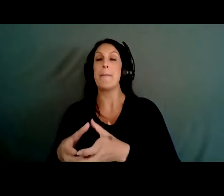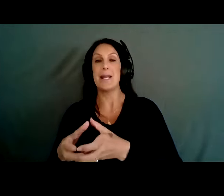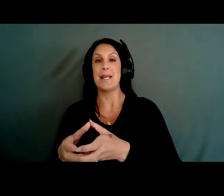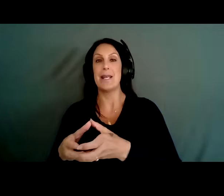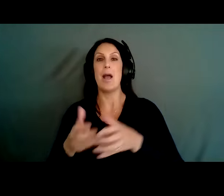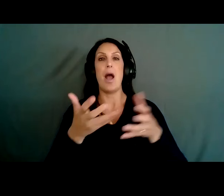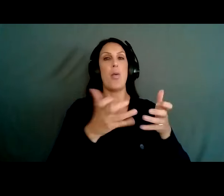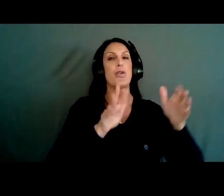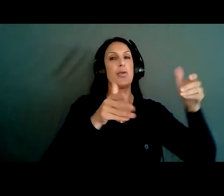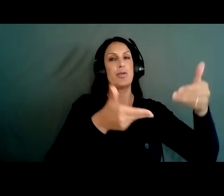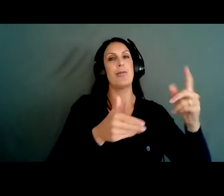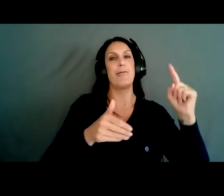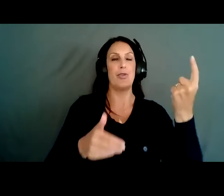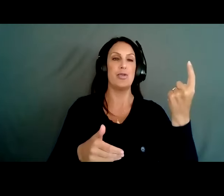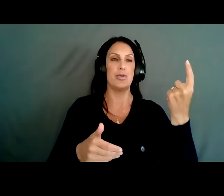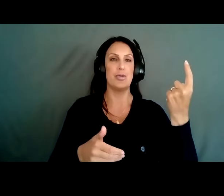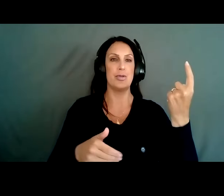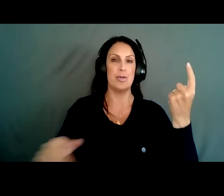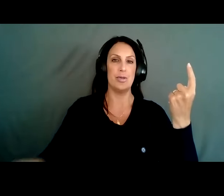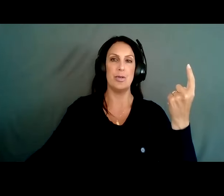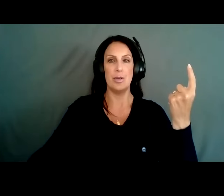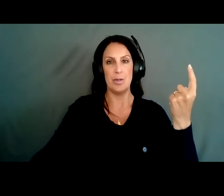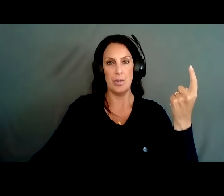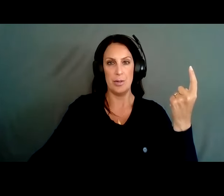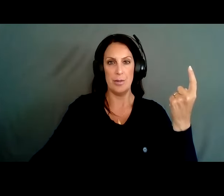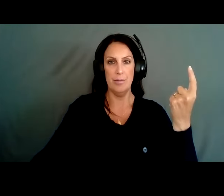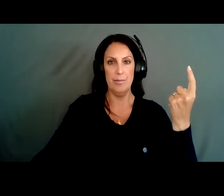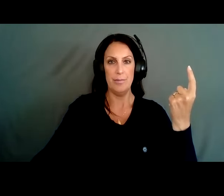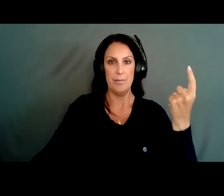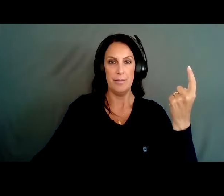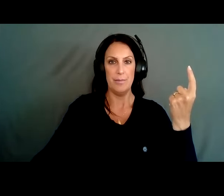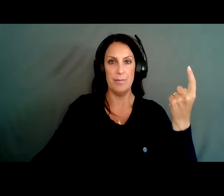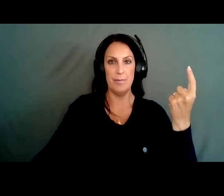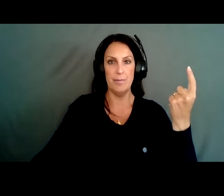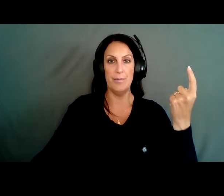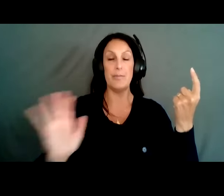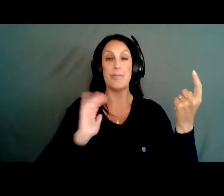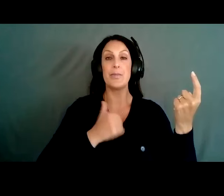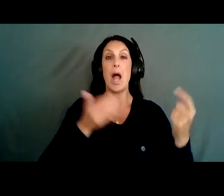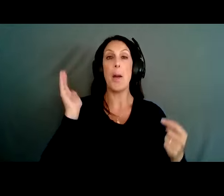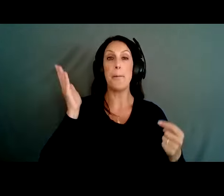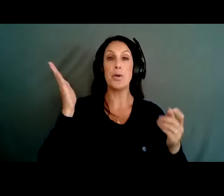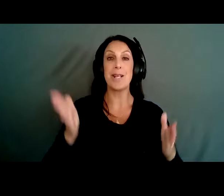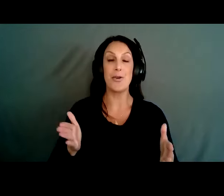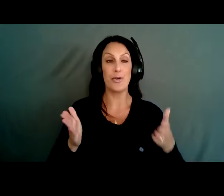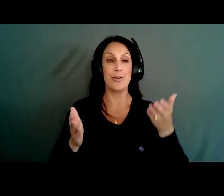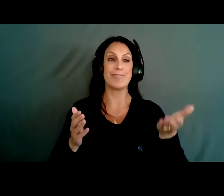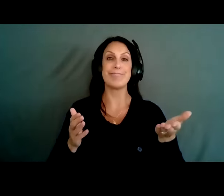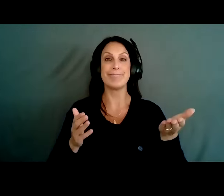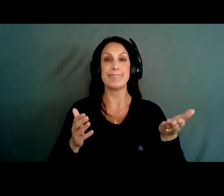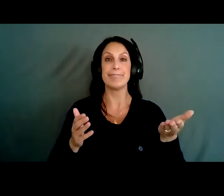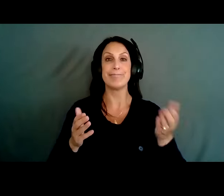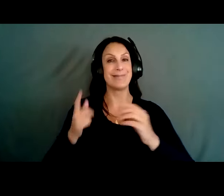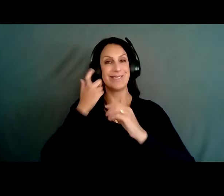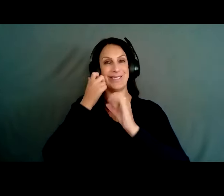I would like to introduce our presenter. Because as mentioned earlier,